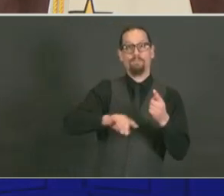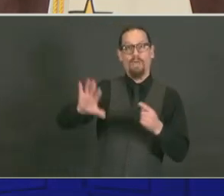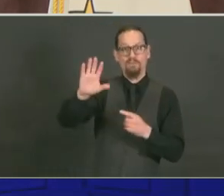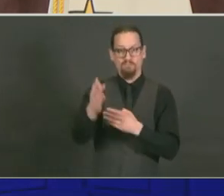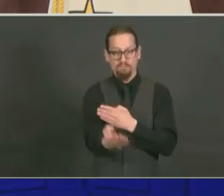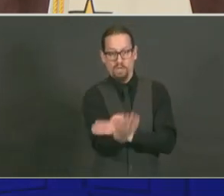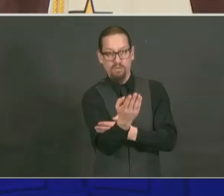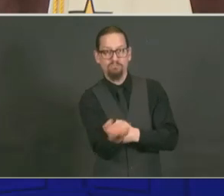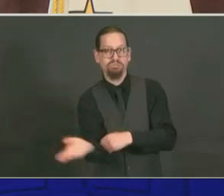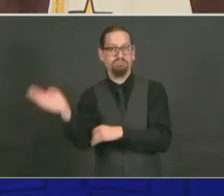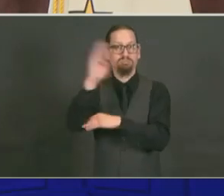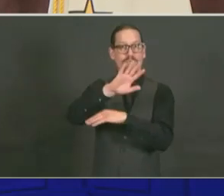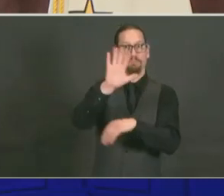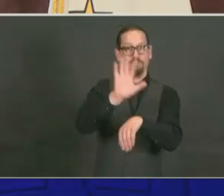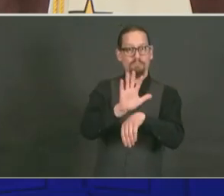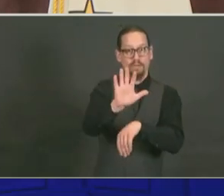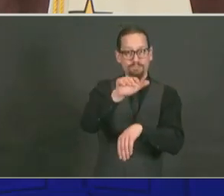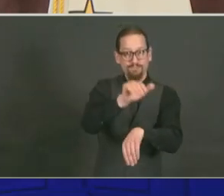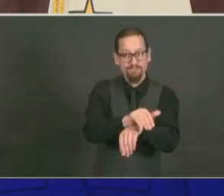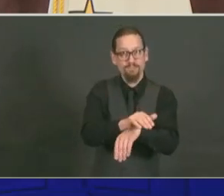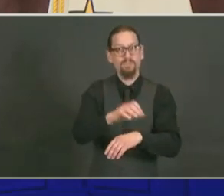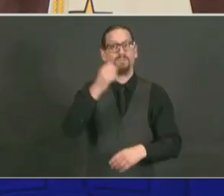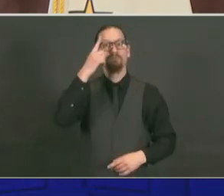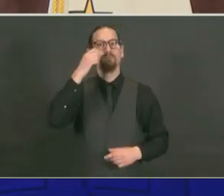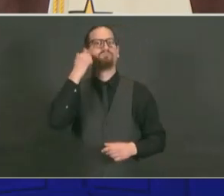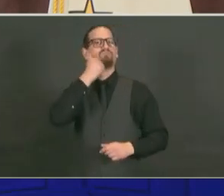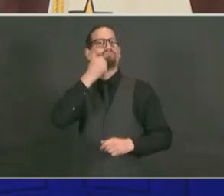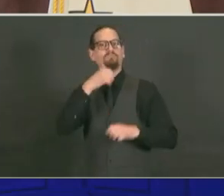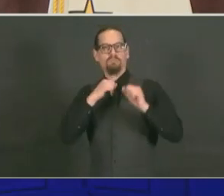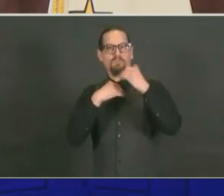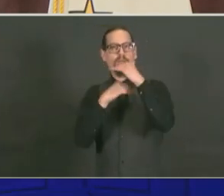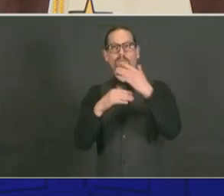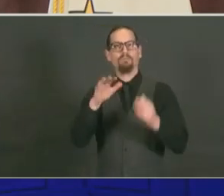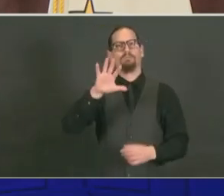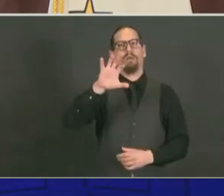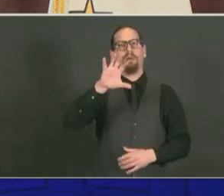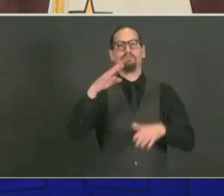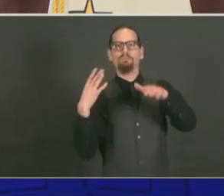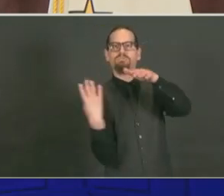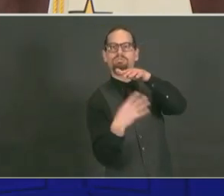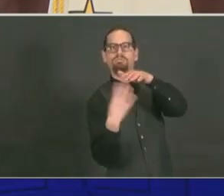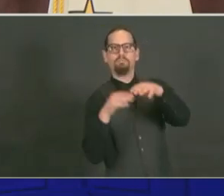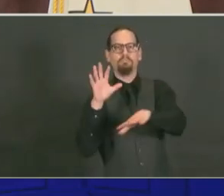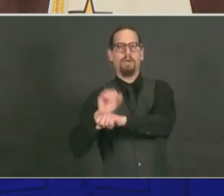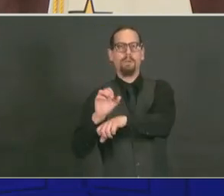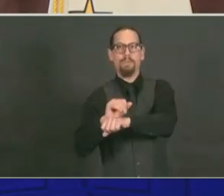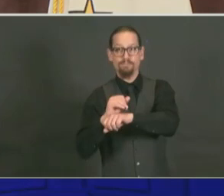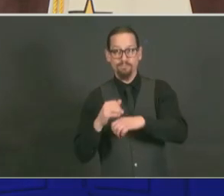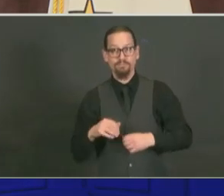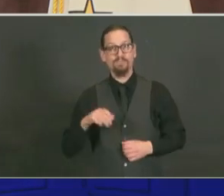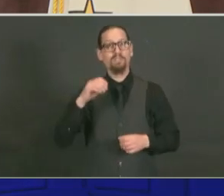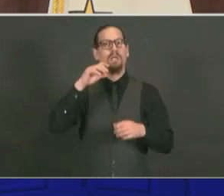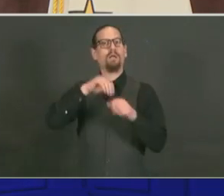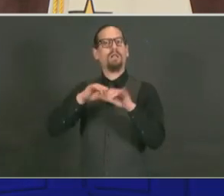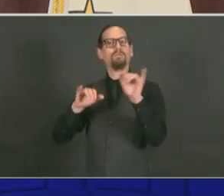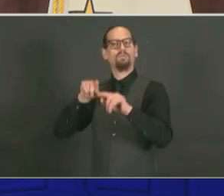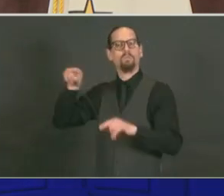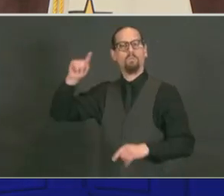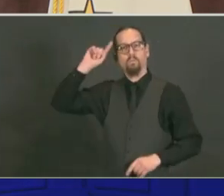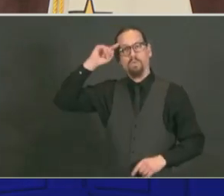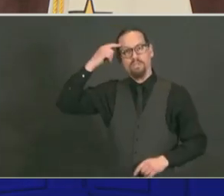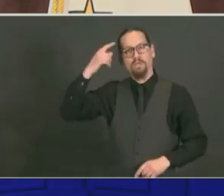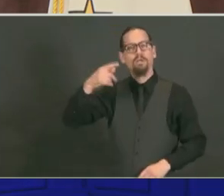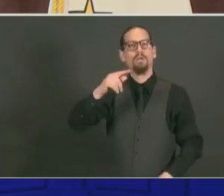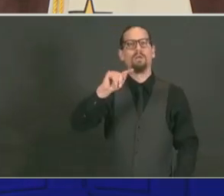In Woonsocket, a testing site is also opening today at Thundermist on Clinton Street. A K-12